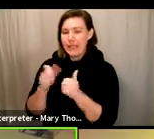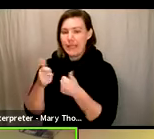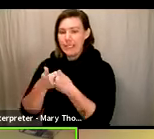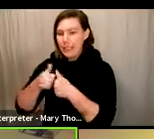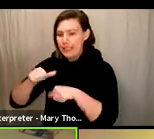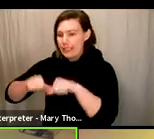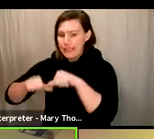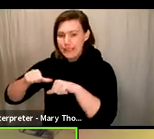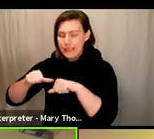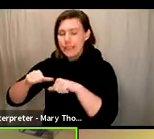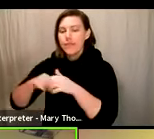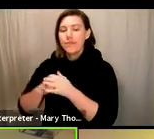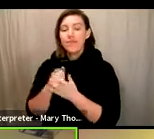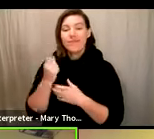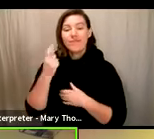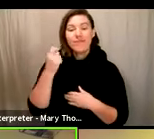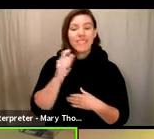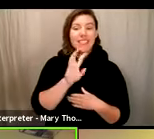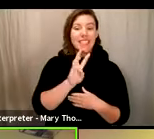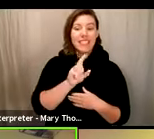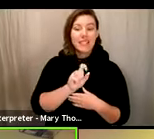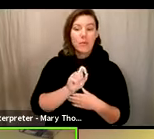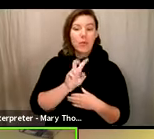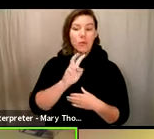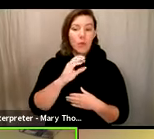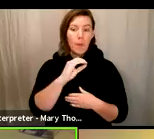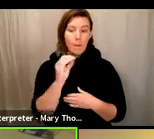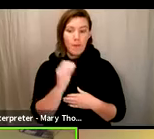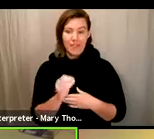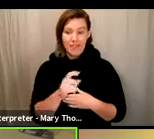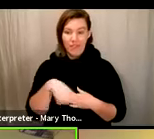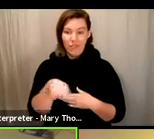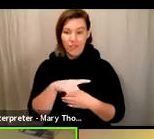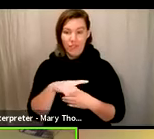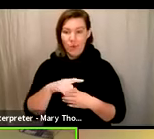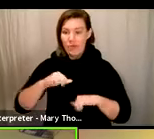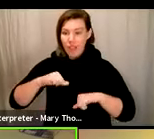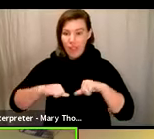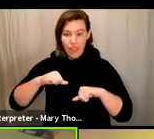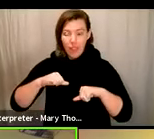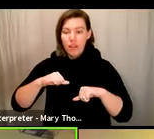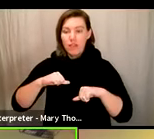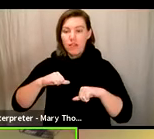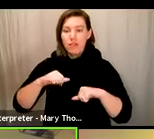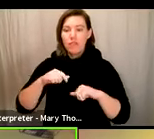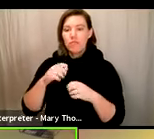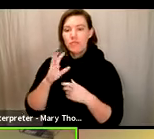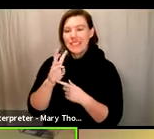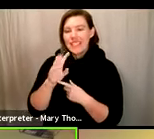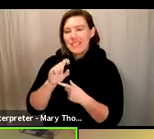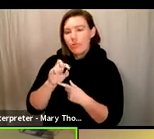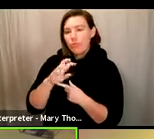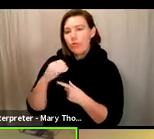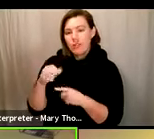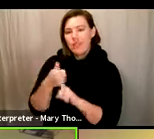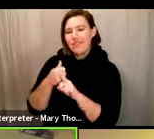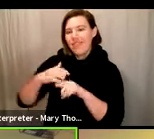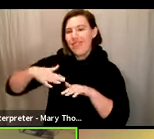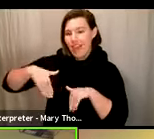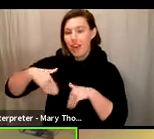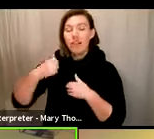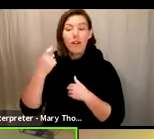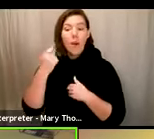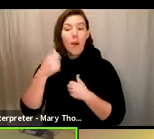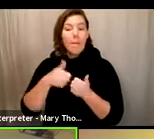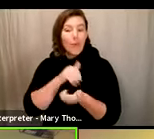challenges, only 6.2 percent were returned too late. Normally the return to late number is much, much